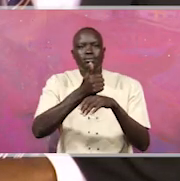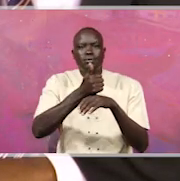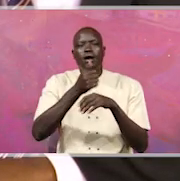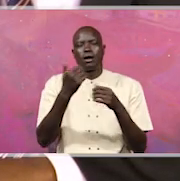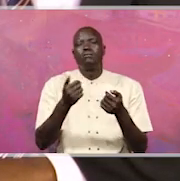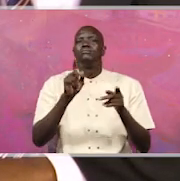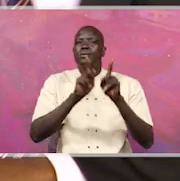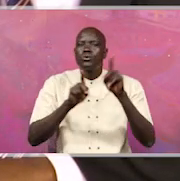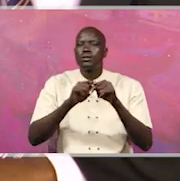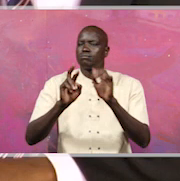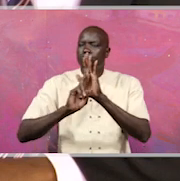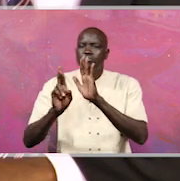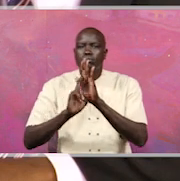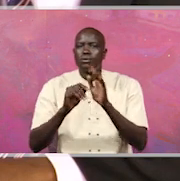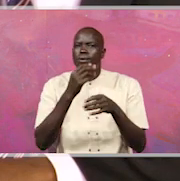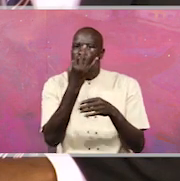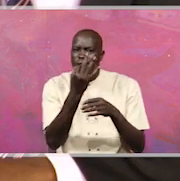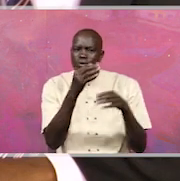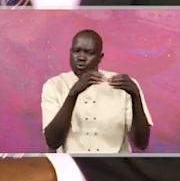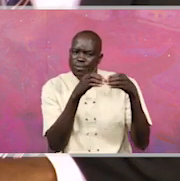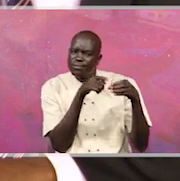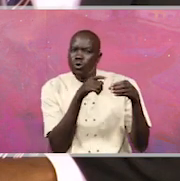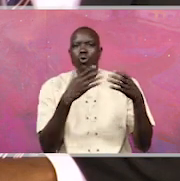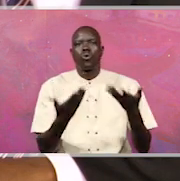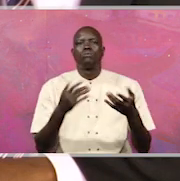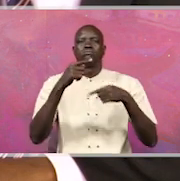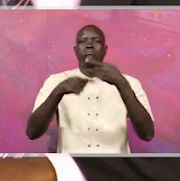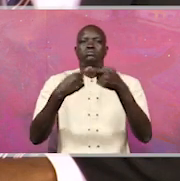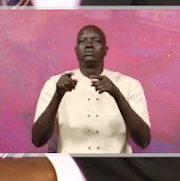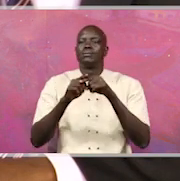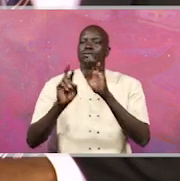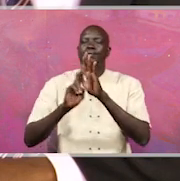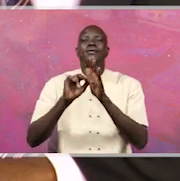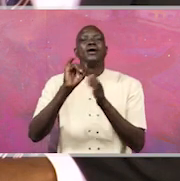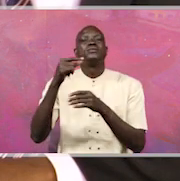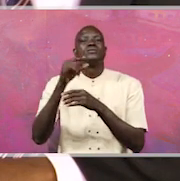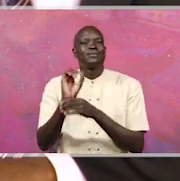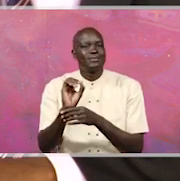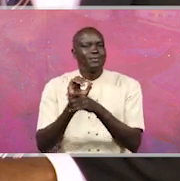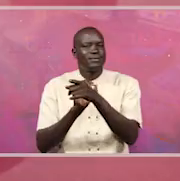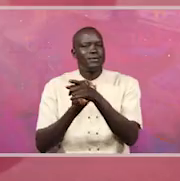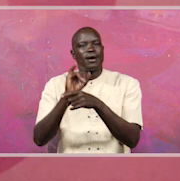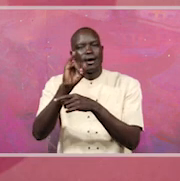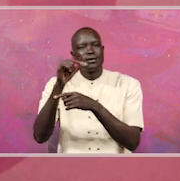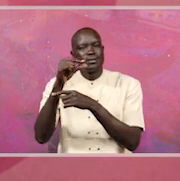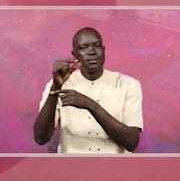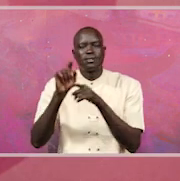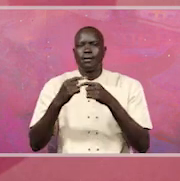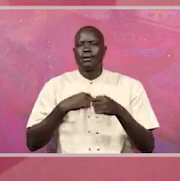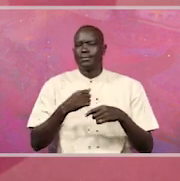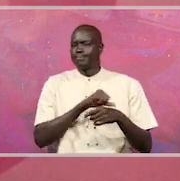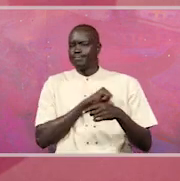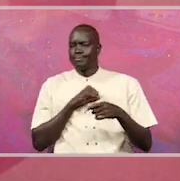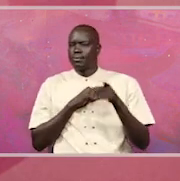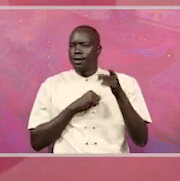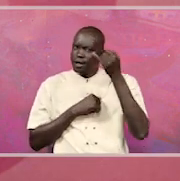report to the three-man committee or they're going to continue reporting to the IG's office? And again, just to disagree with the Honourable Minister,